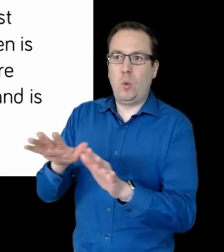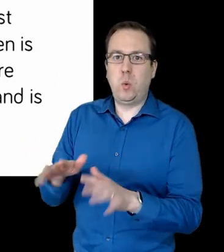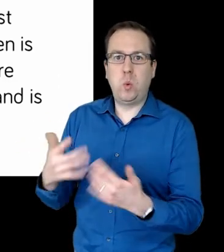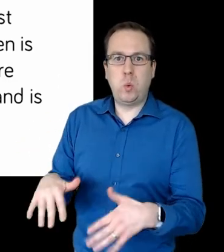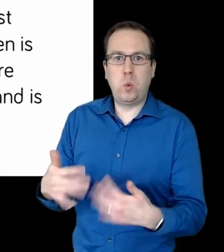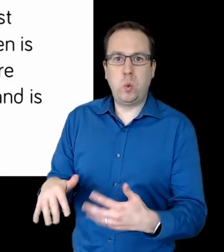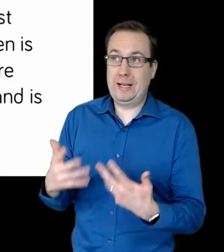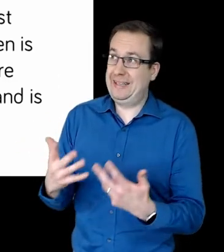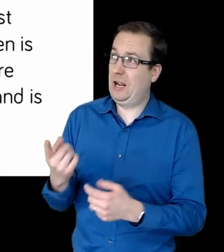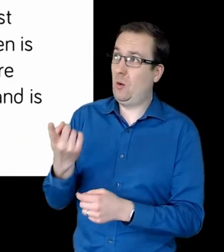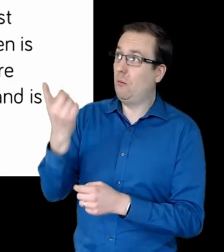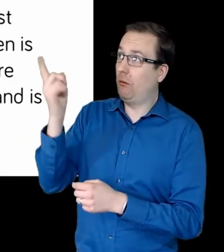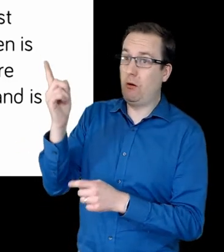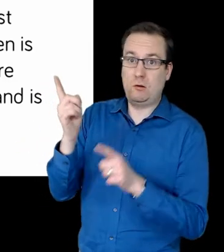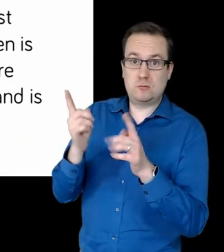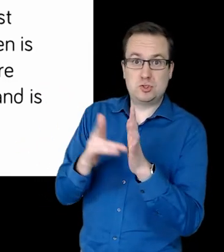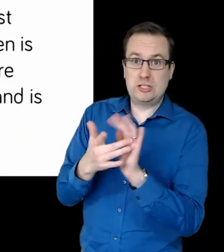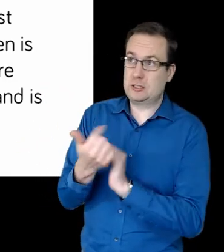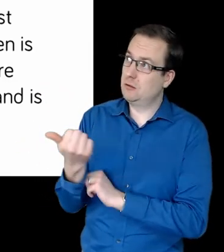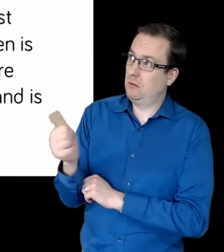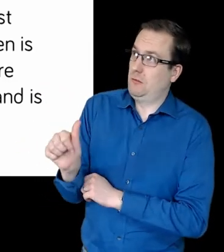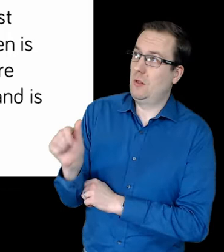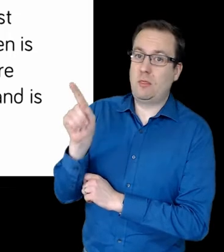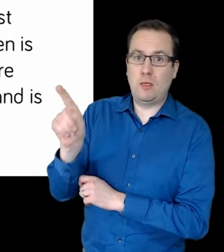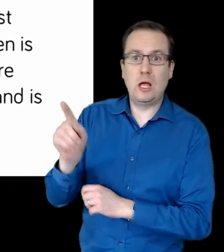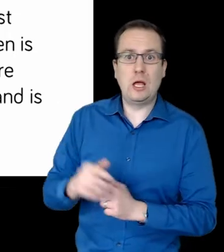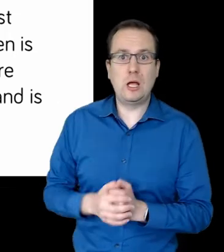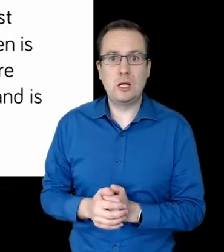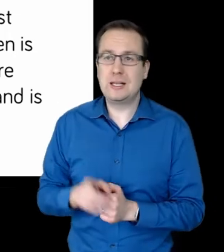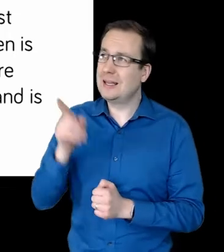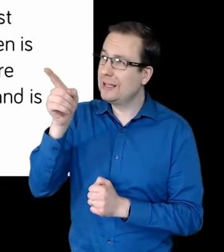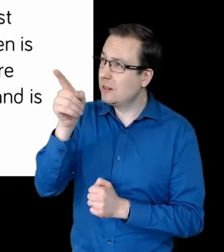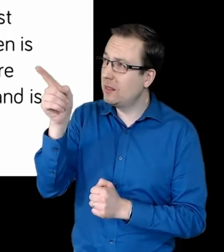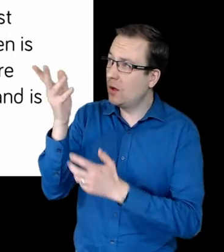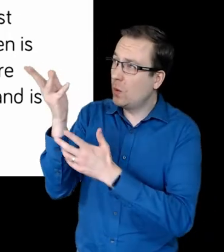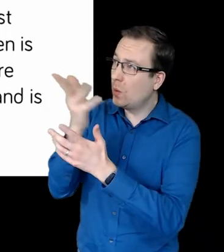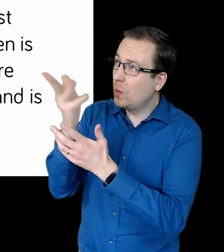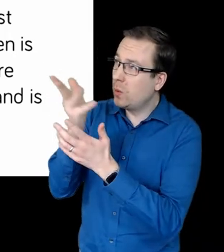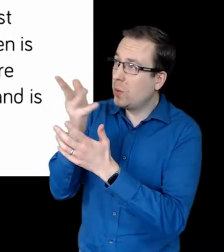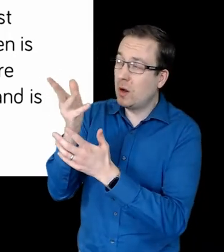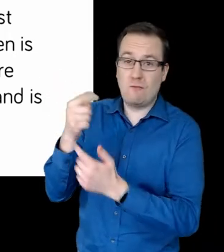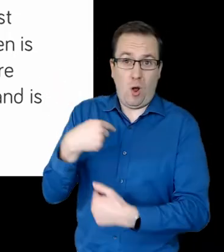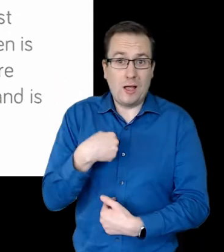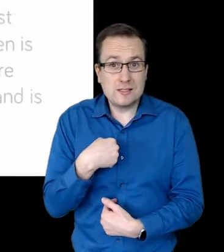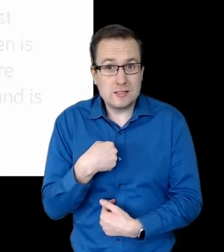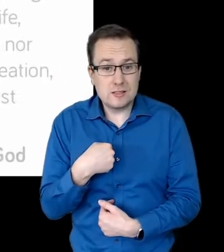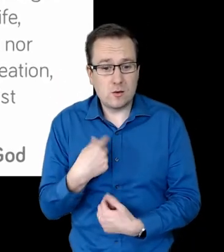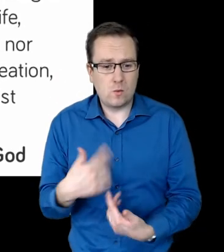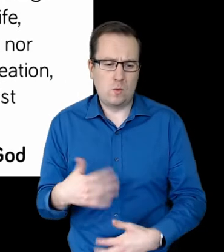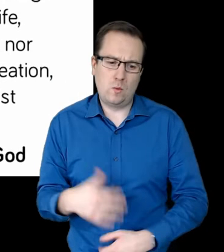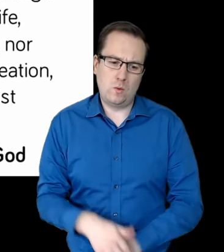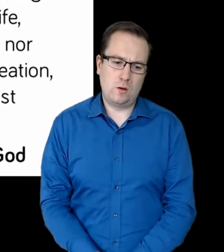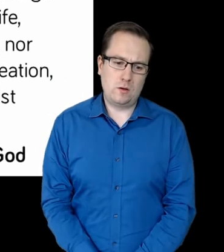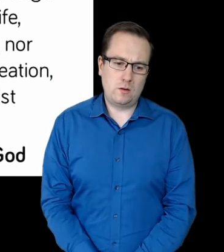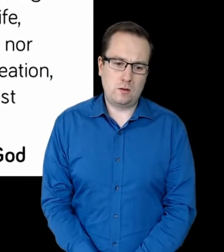right hand of God. Is also interceding for us. Who so separate us